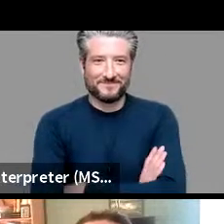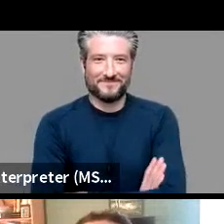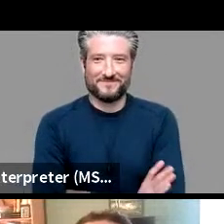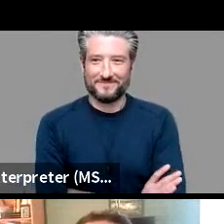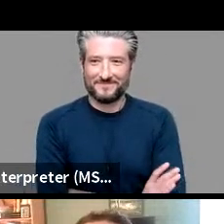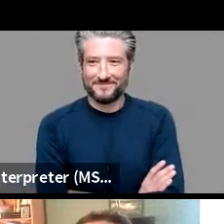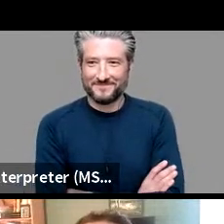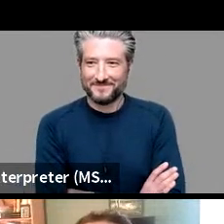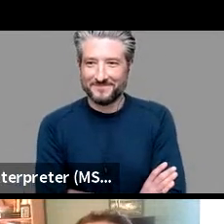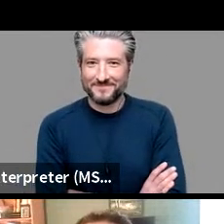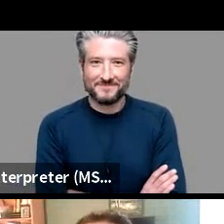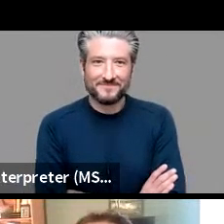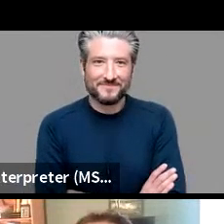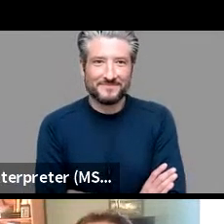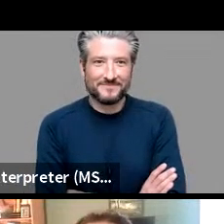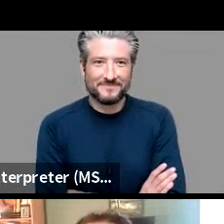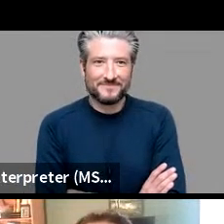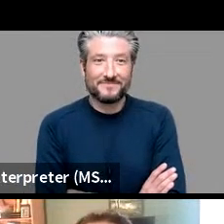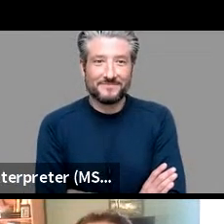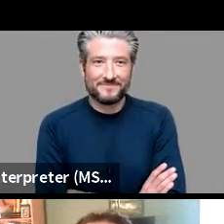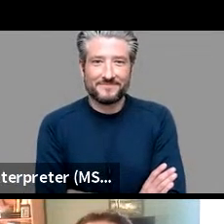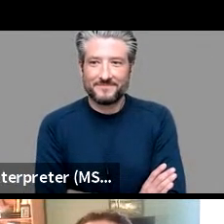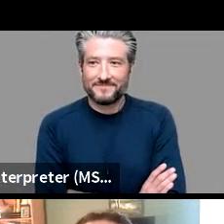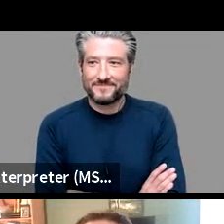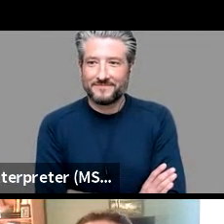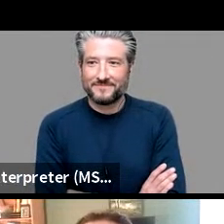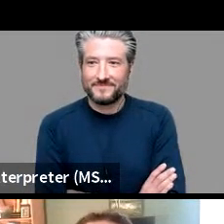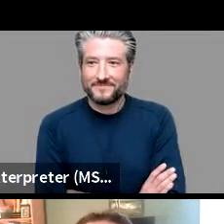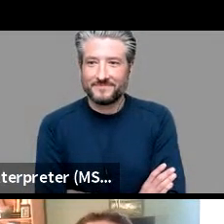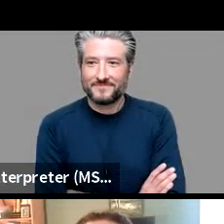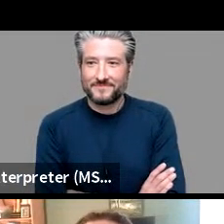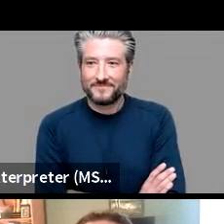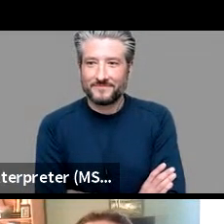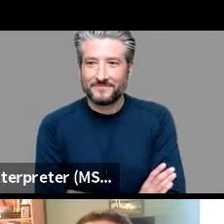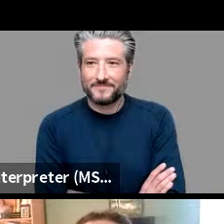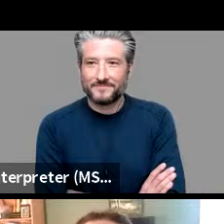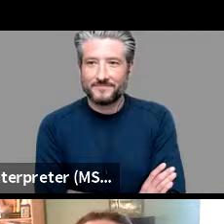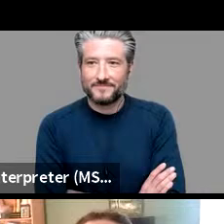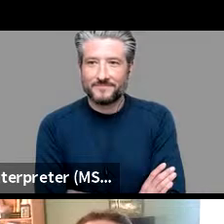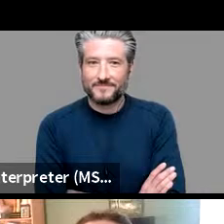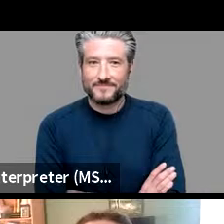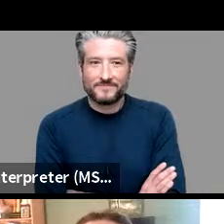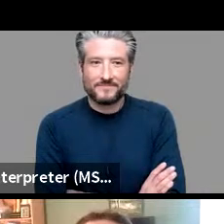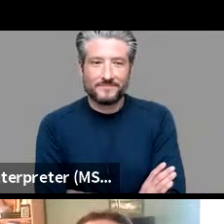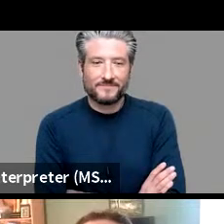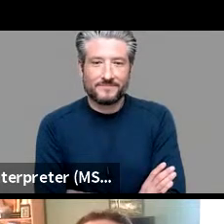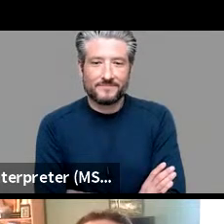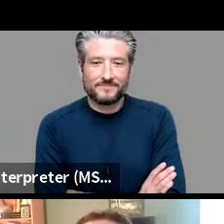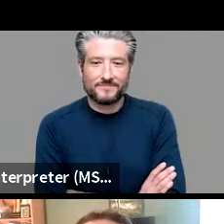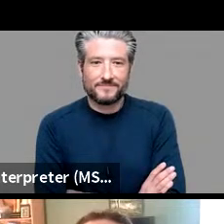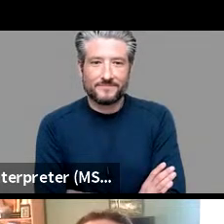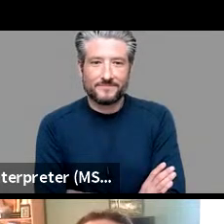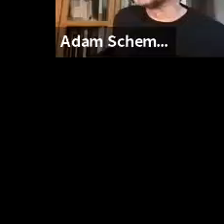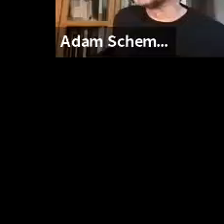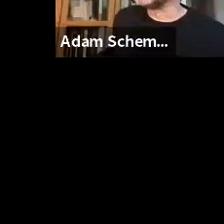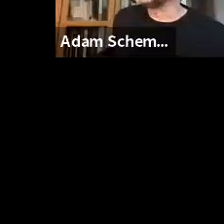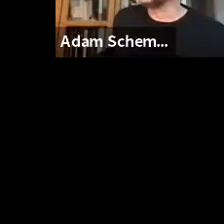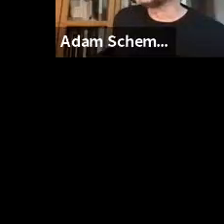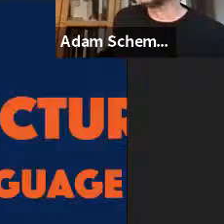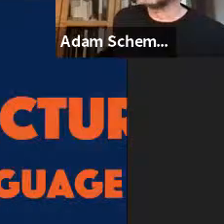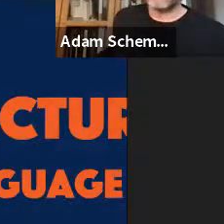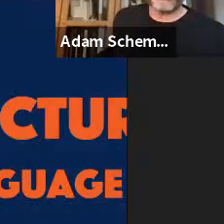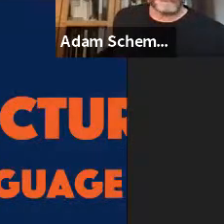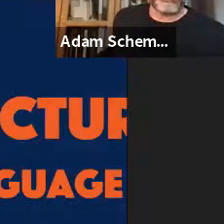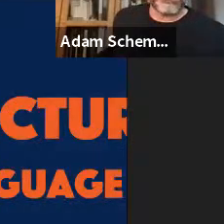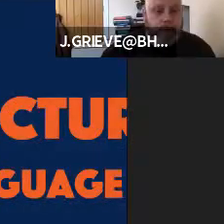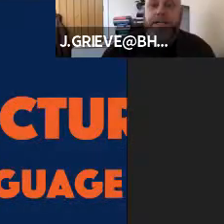just while we give a couple more minutes here for both the interpreter oh i'm sorry for the transcriber to show up i'll just also share katie rider is her name